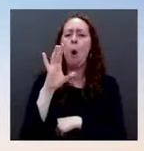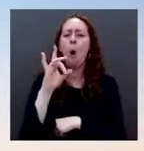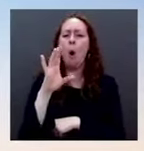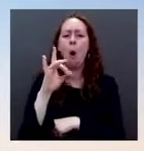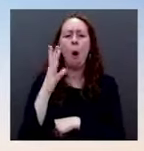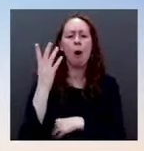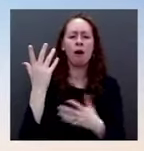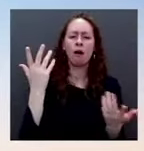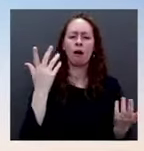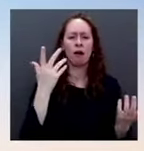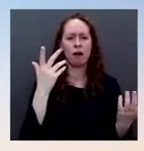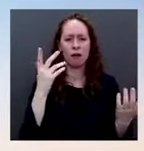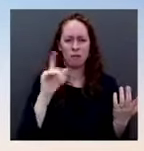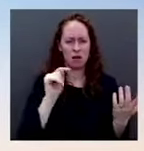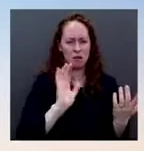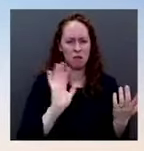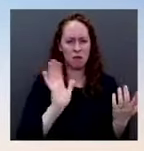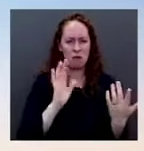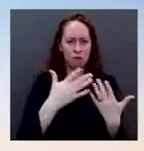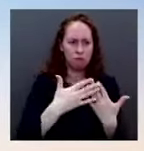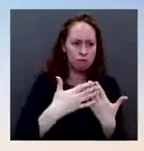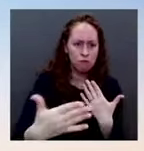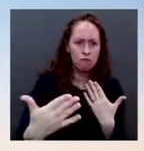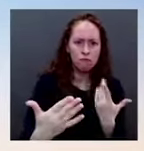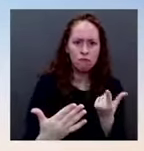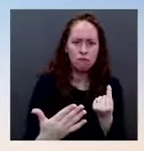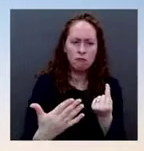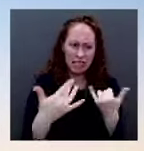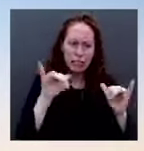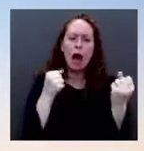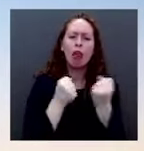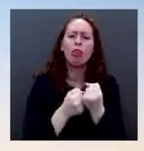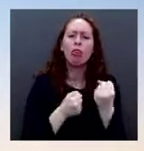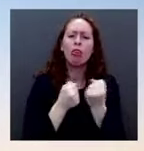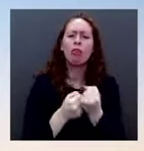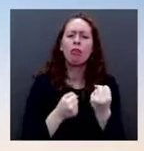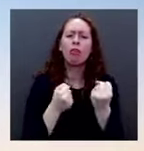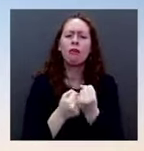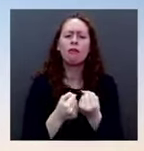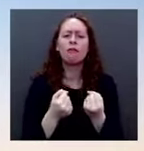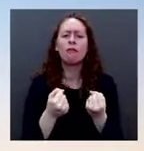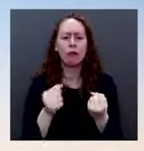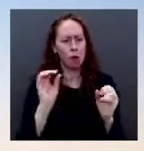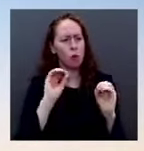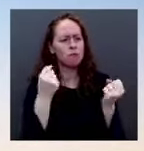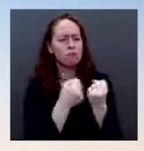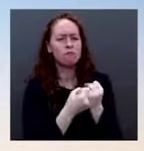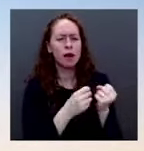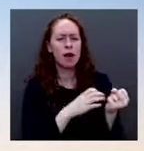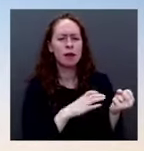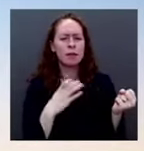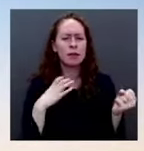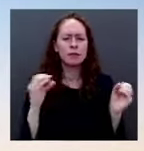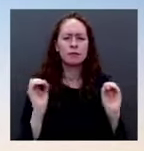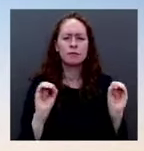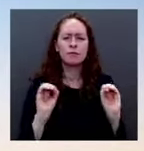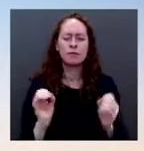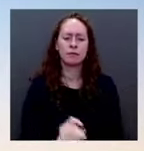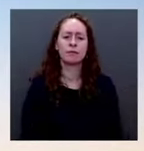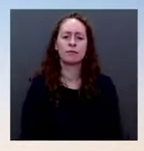committee, to help argue against the big lie. And, you know, that sort of